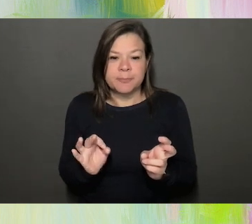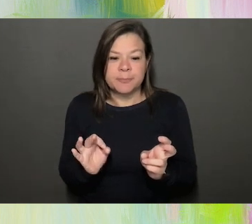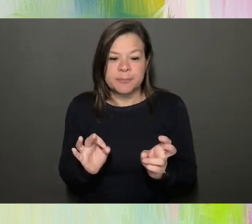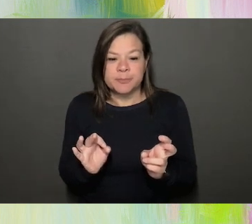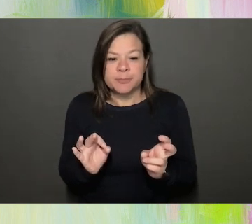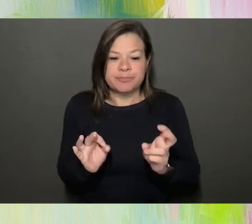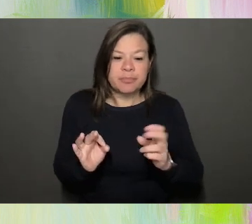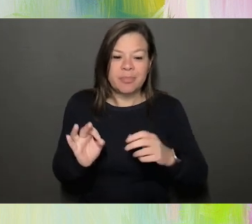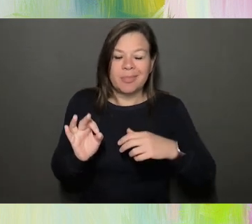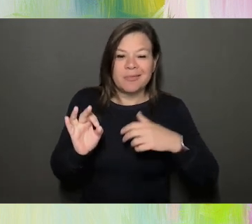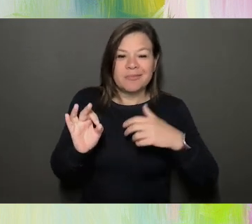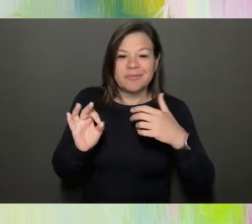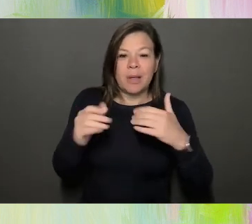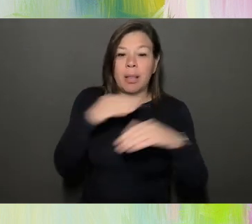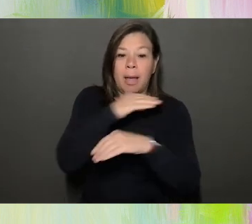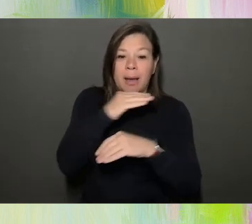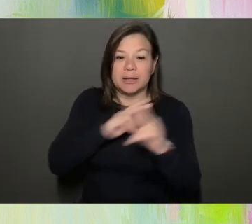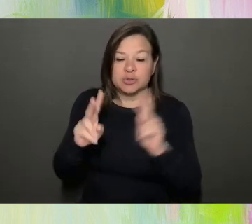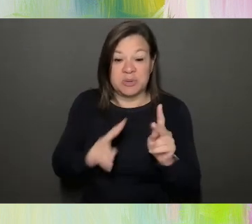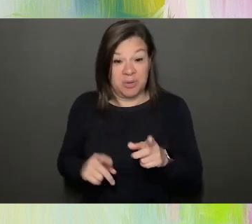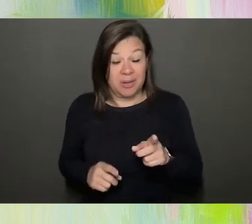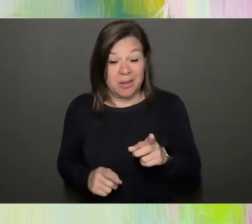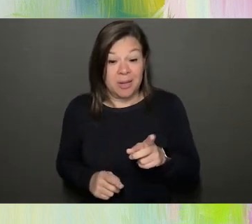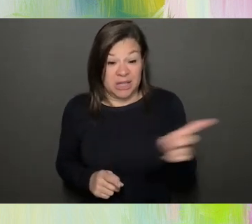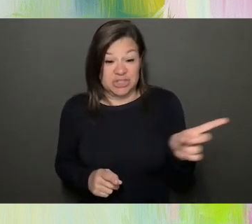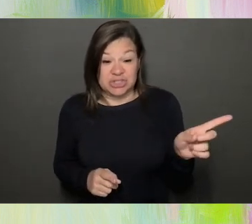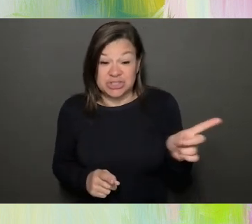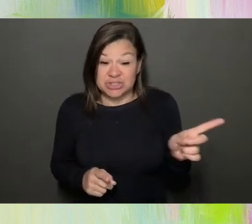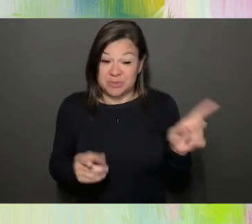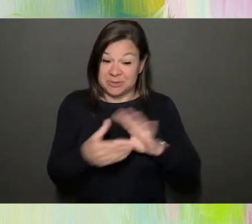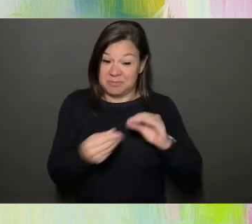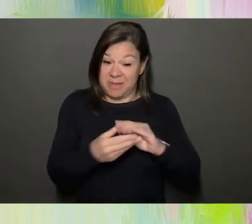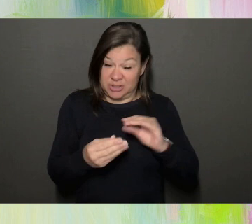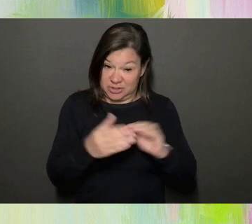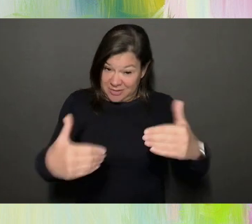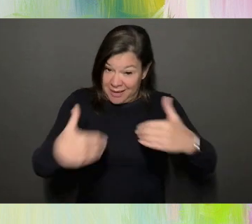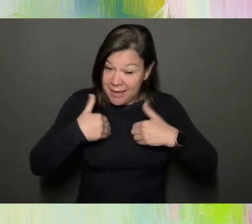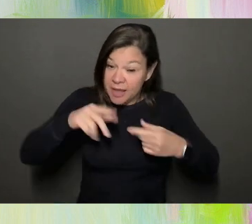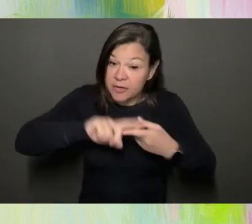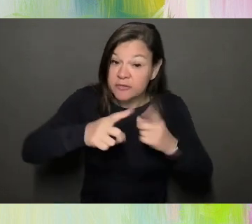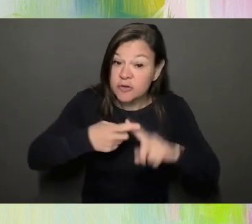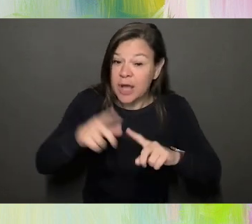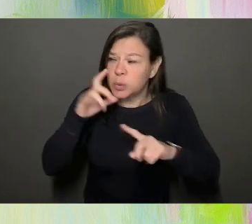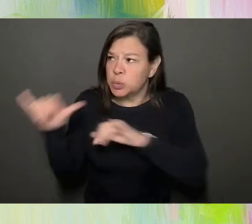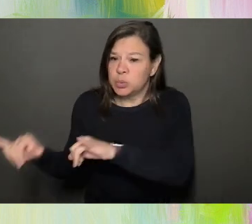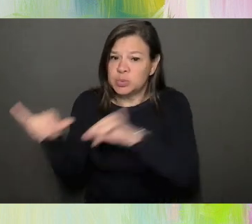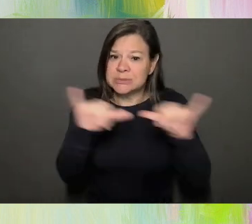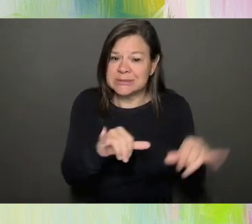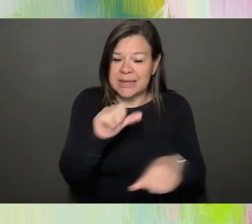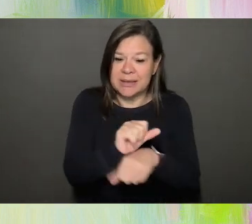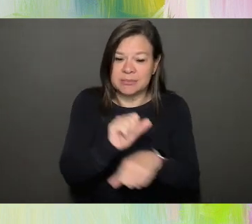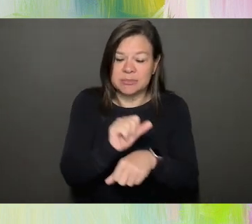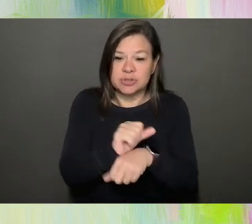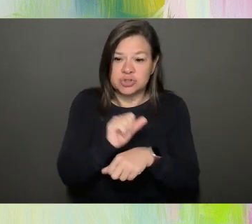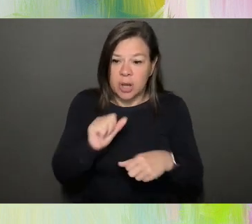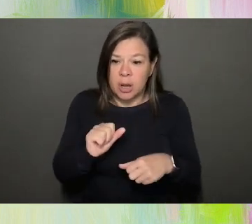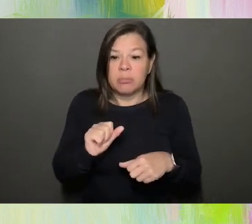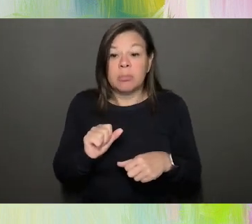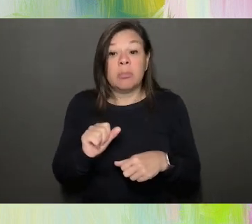she was mentioning that she had a friend that was doing what she was doing right now, got in a car. Uh,